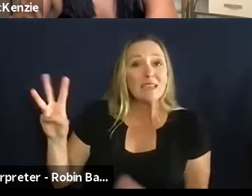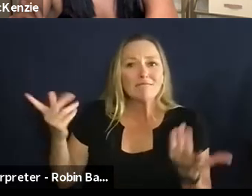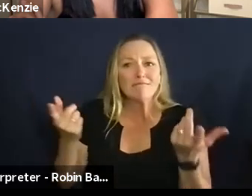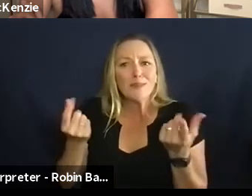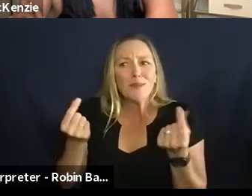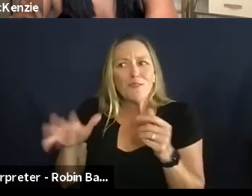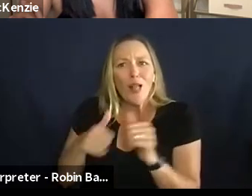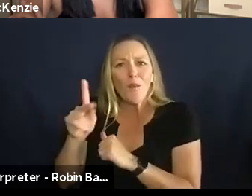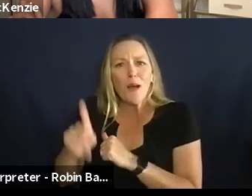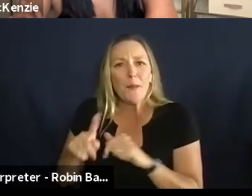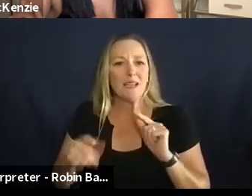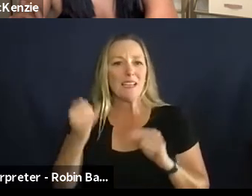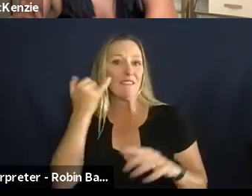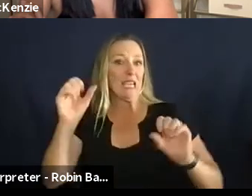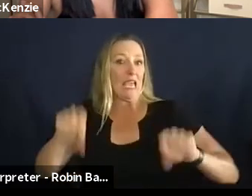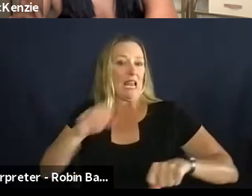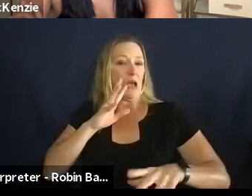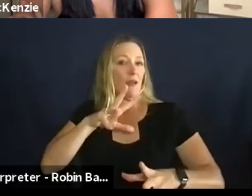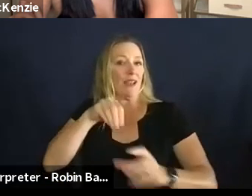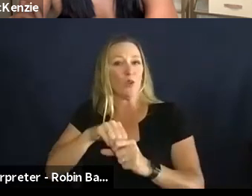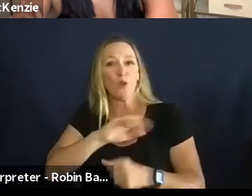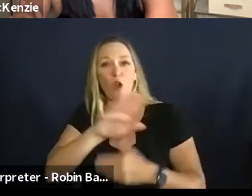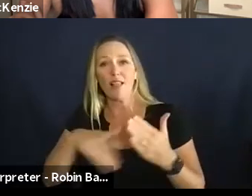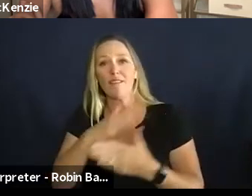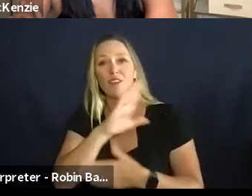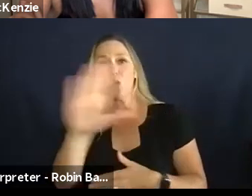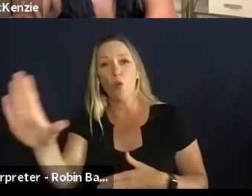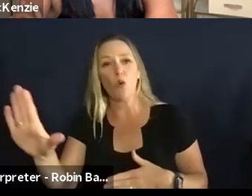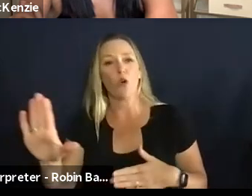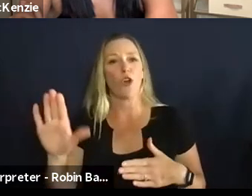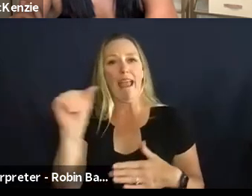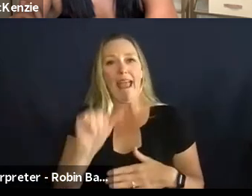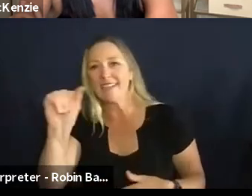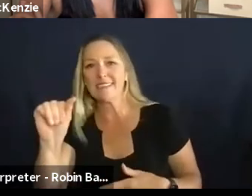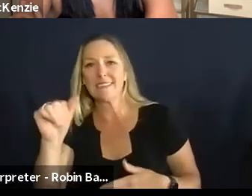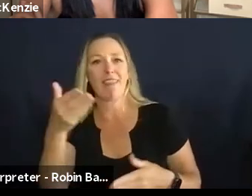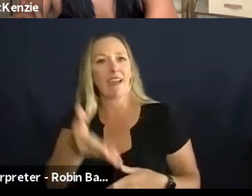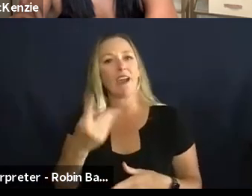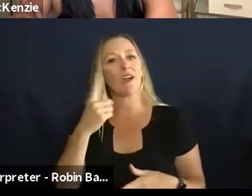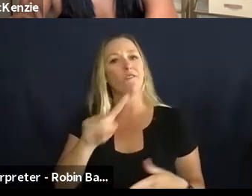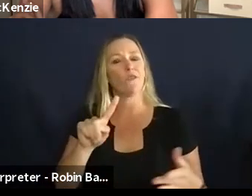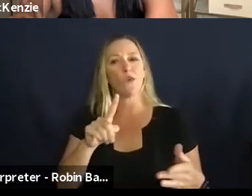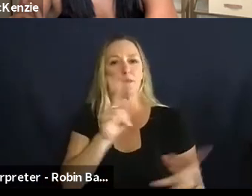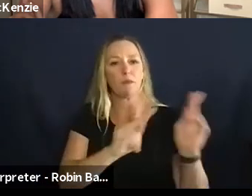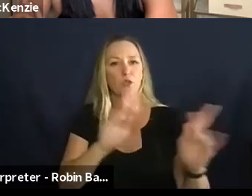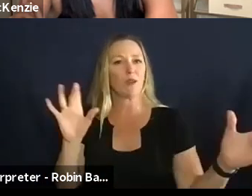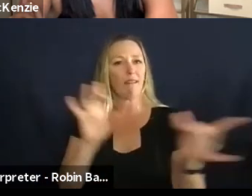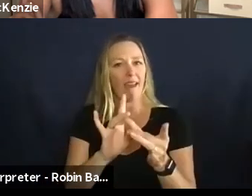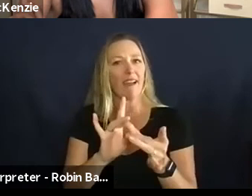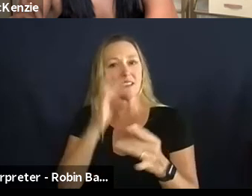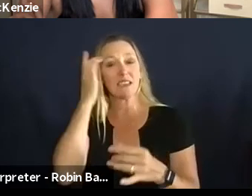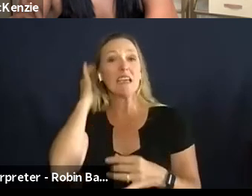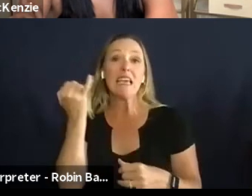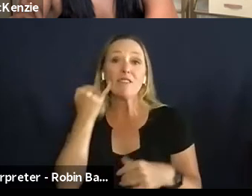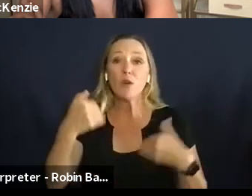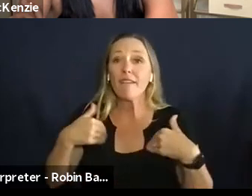follow up but if we can we'll include all of your handles in there so that people can see um connect with each of the panelists if you all have access to the chat